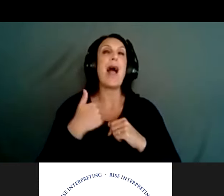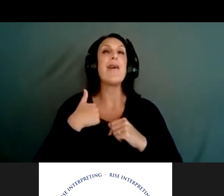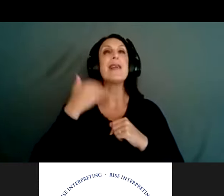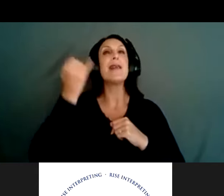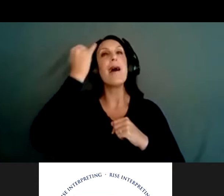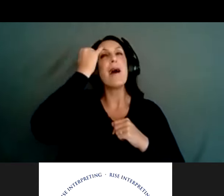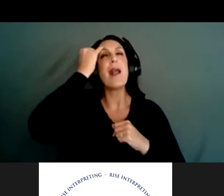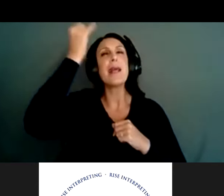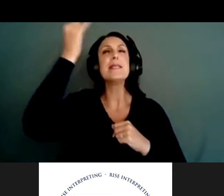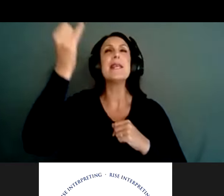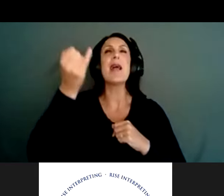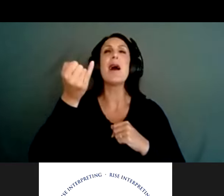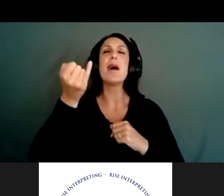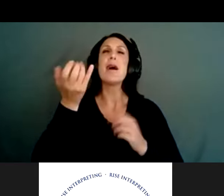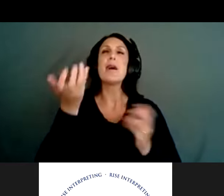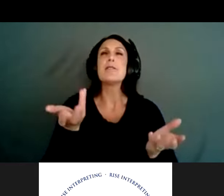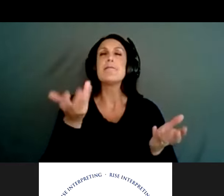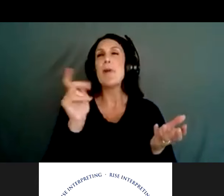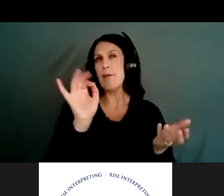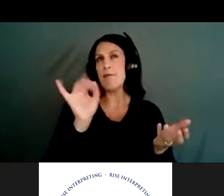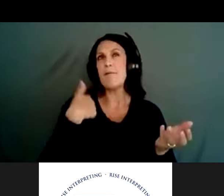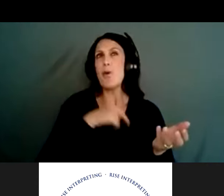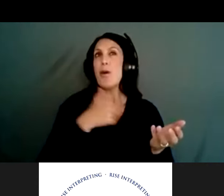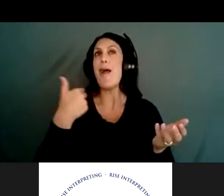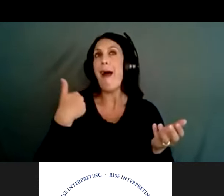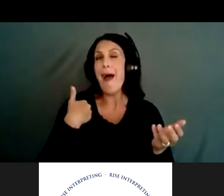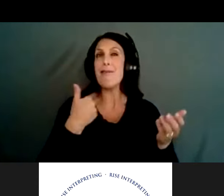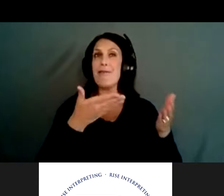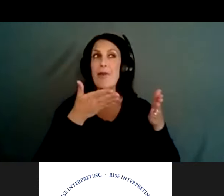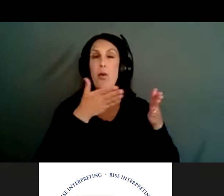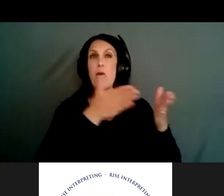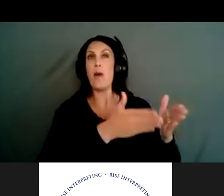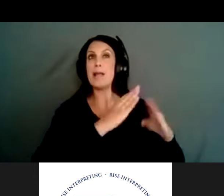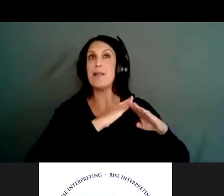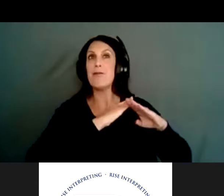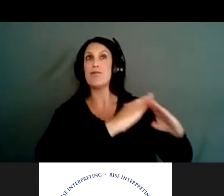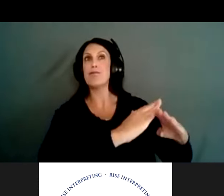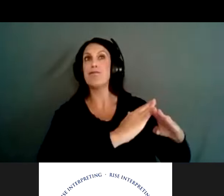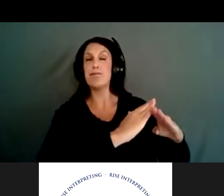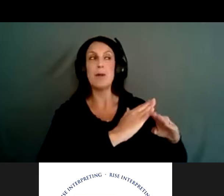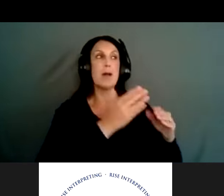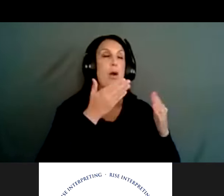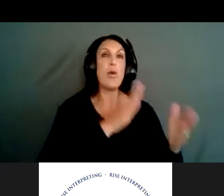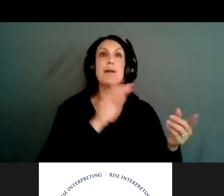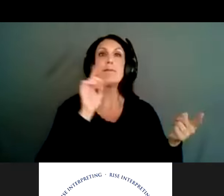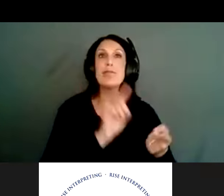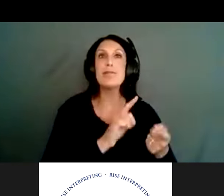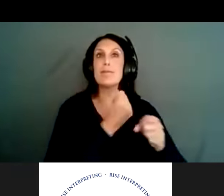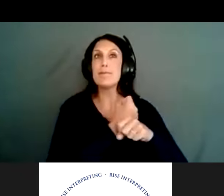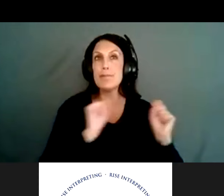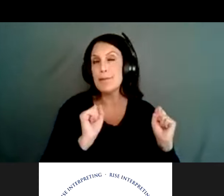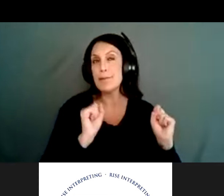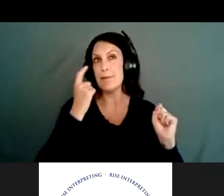to kick this off, is that if we have means restriction and we have means safety when we identify people at risk for suicide,